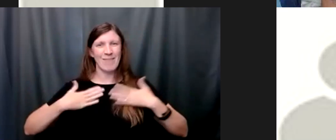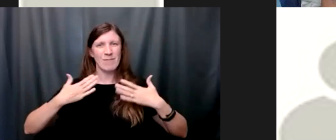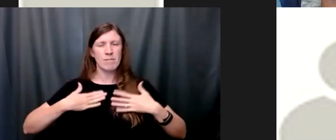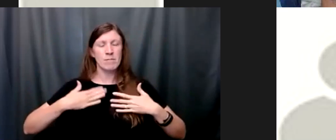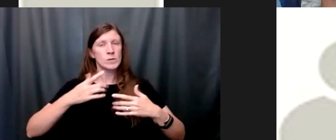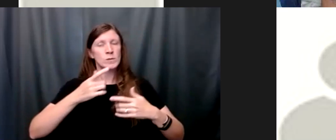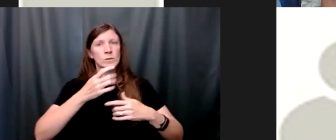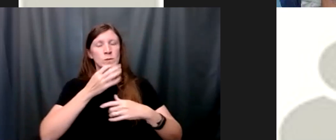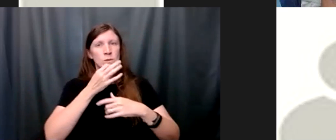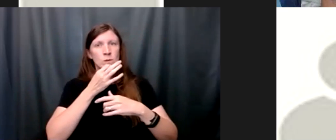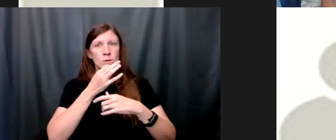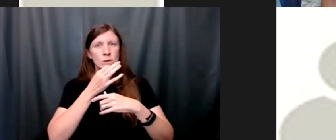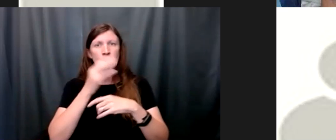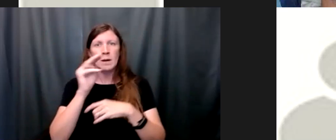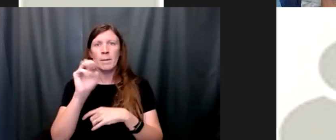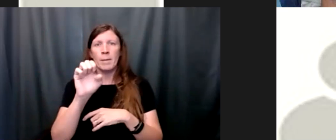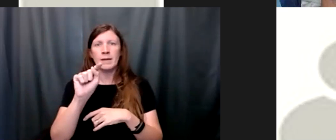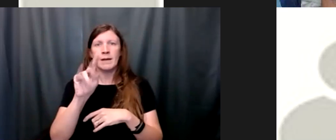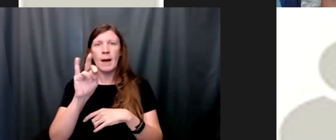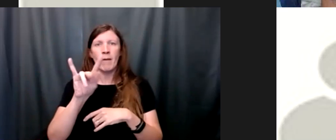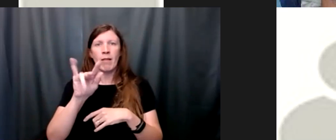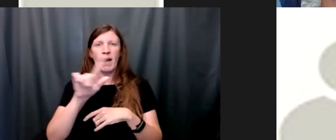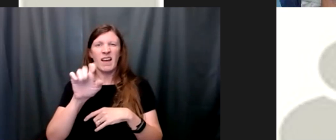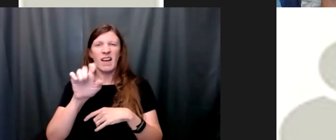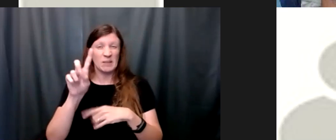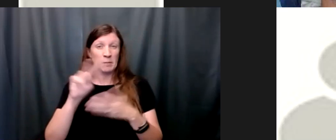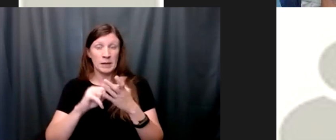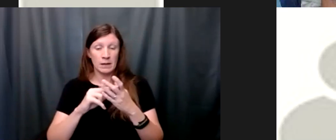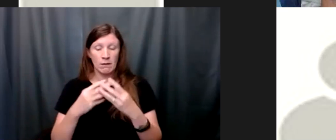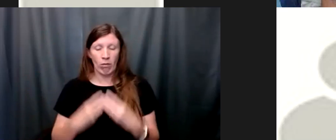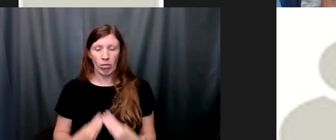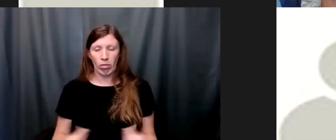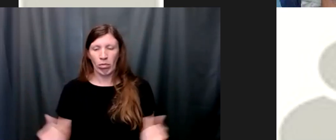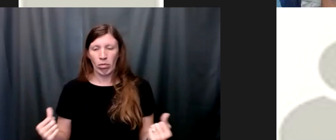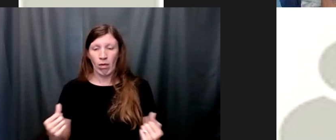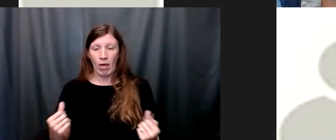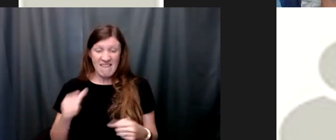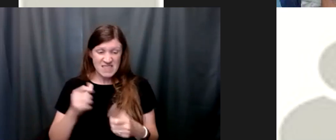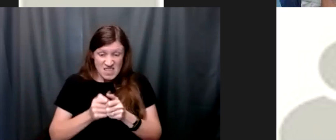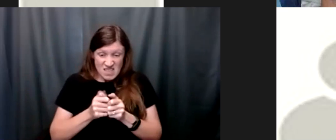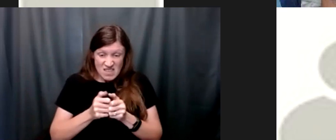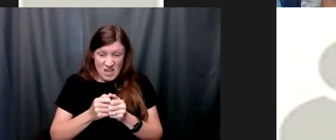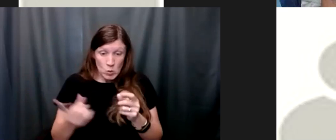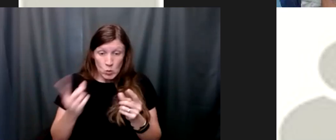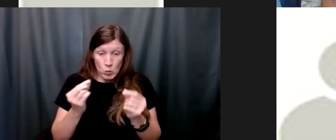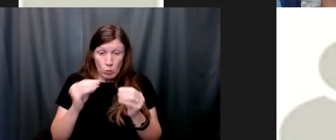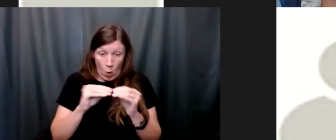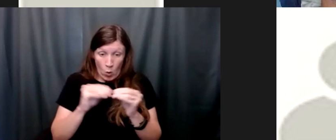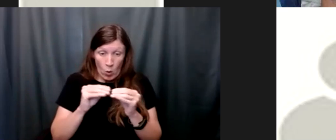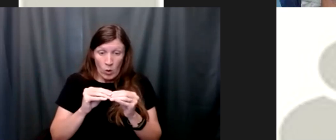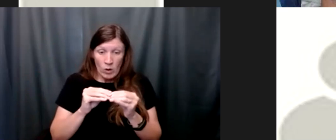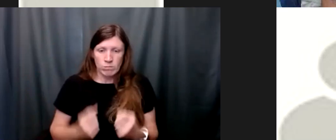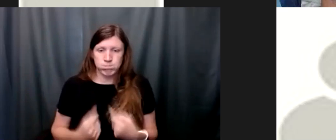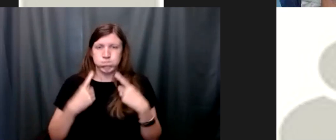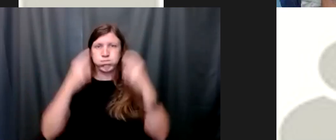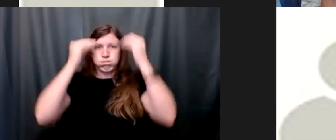metabolized and you have to do more to get more even more haunting from this article it says our brain is not designed to